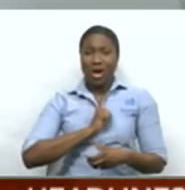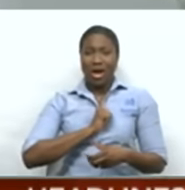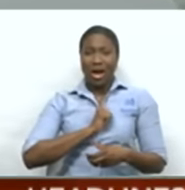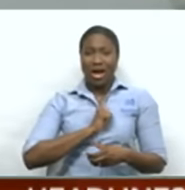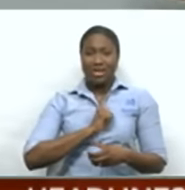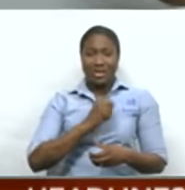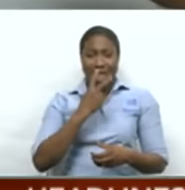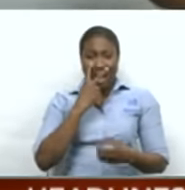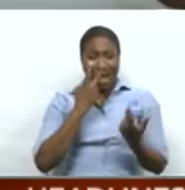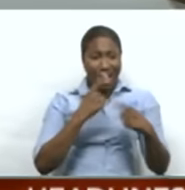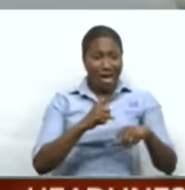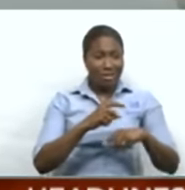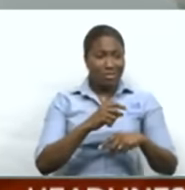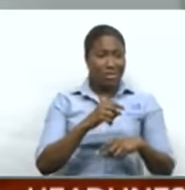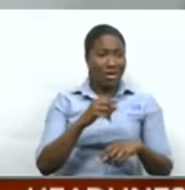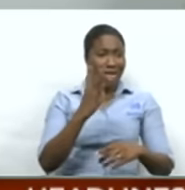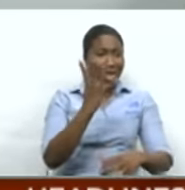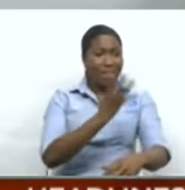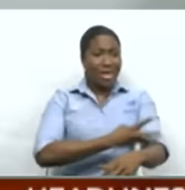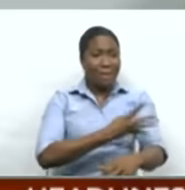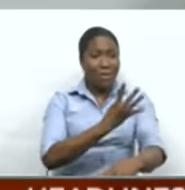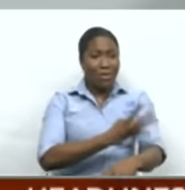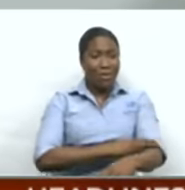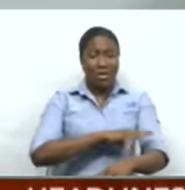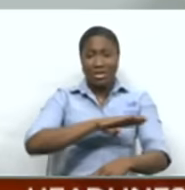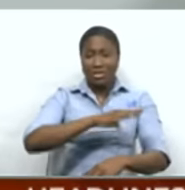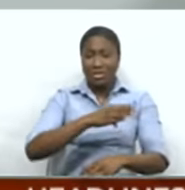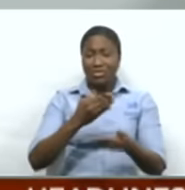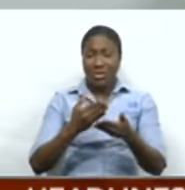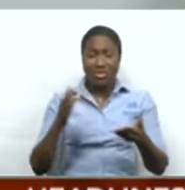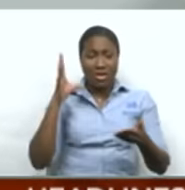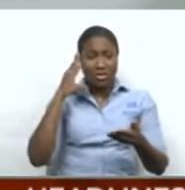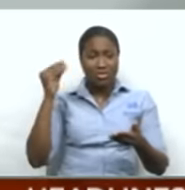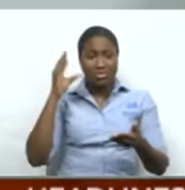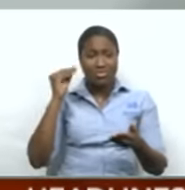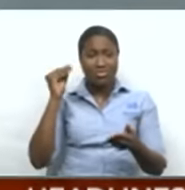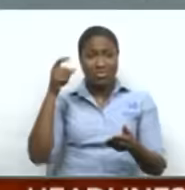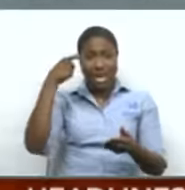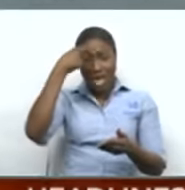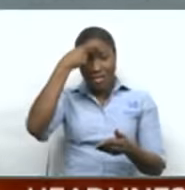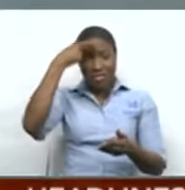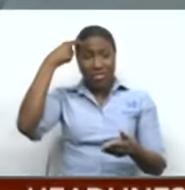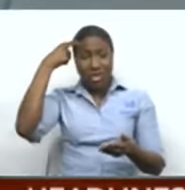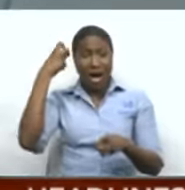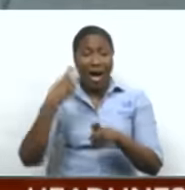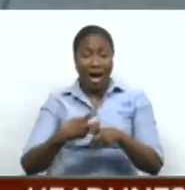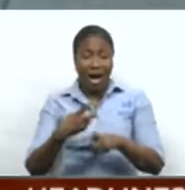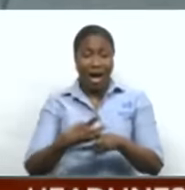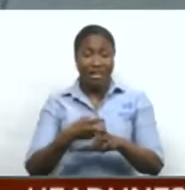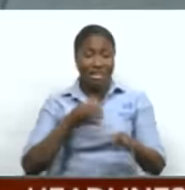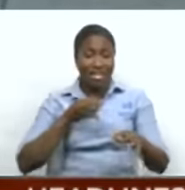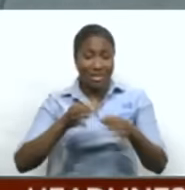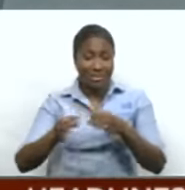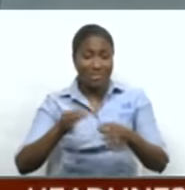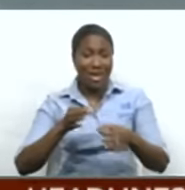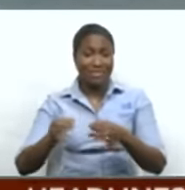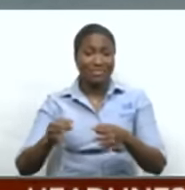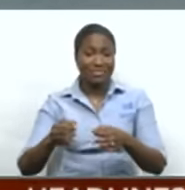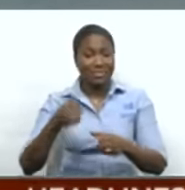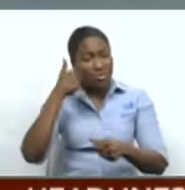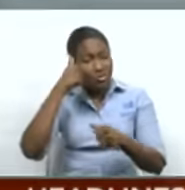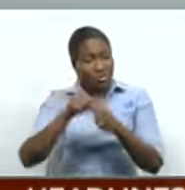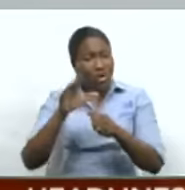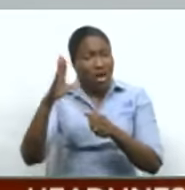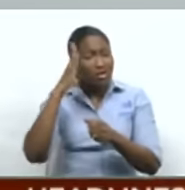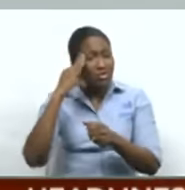experience chemotherapy and all the things. So it's hard to explain. In embracing her journey, she also